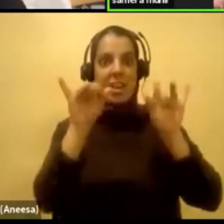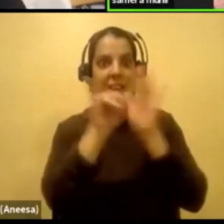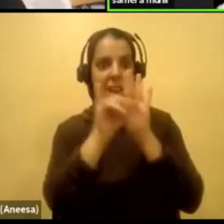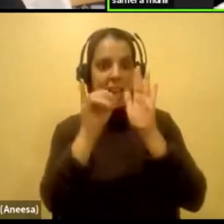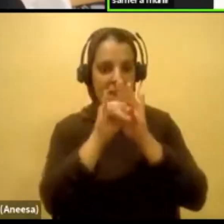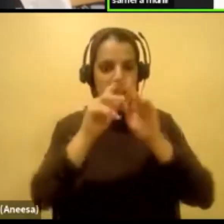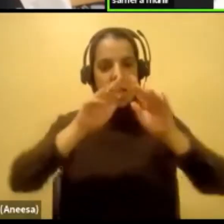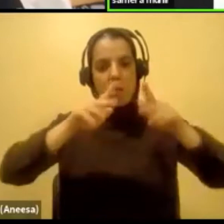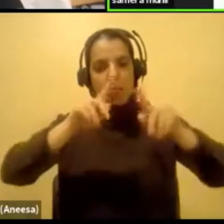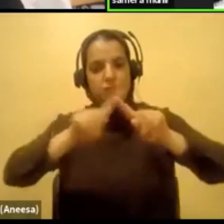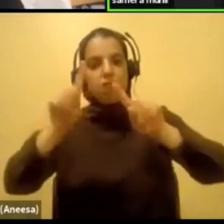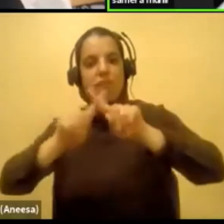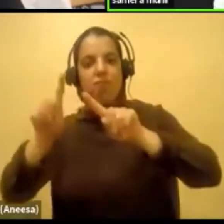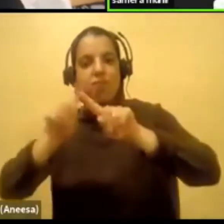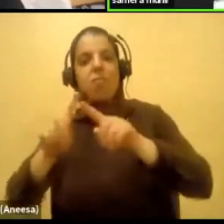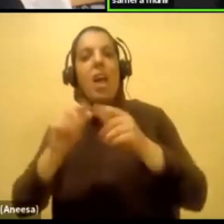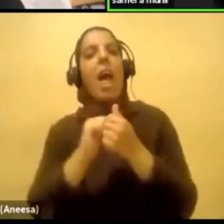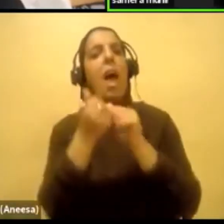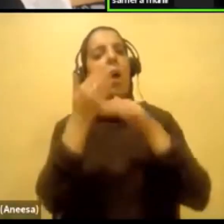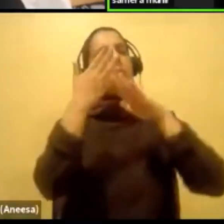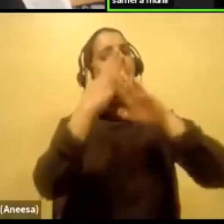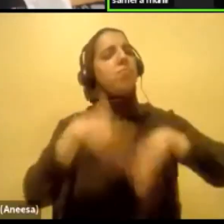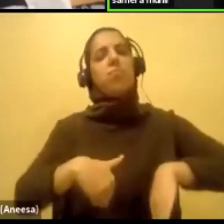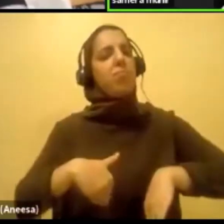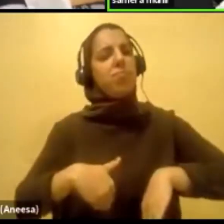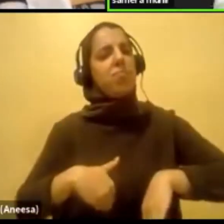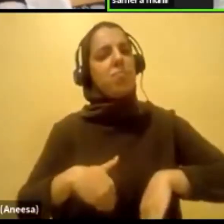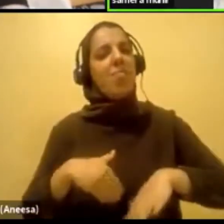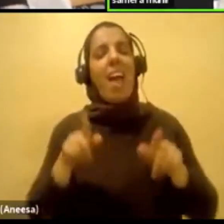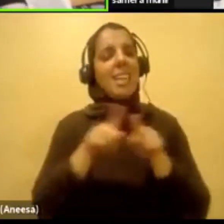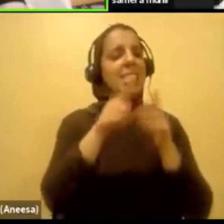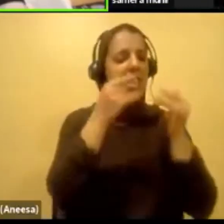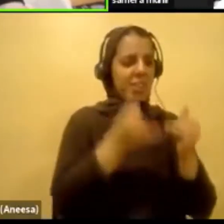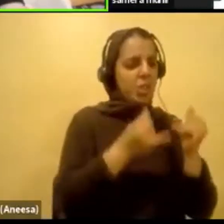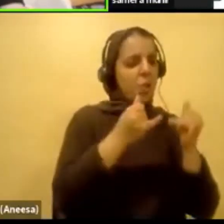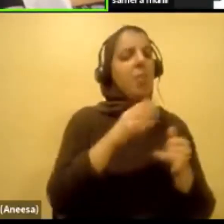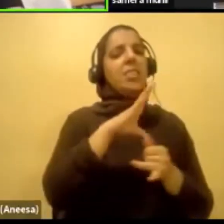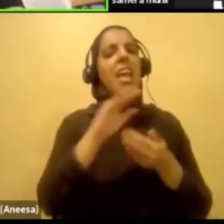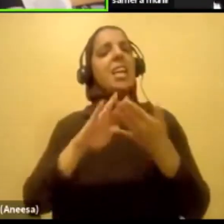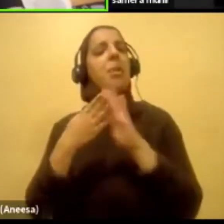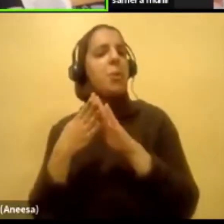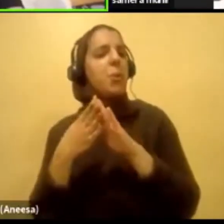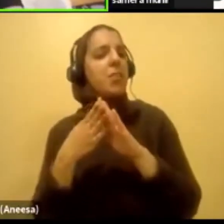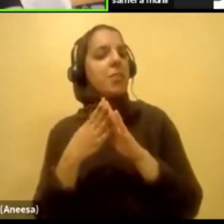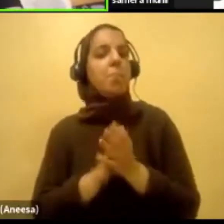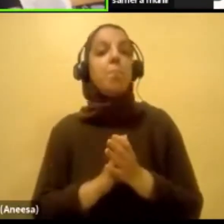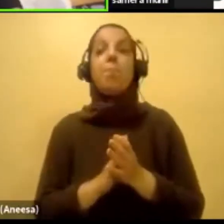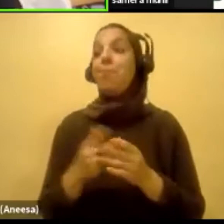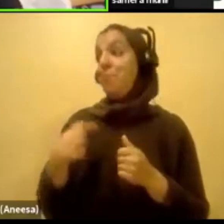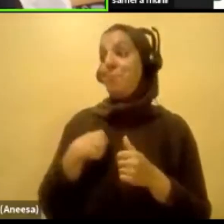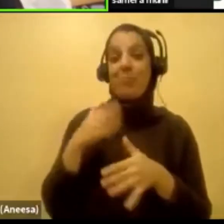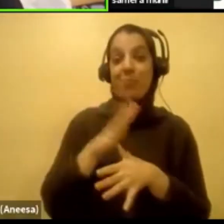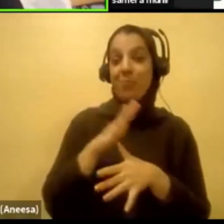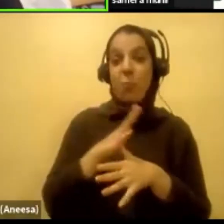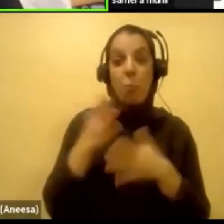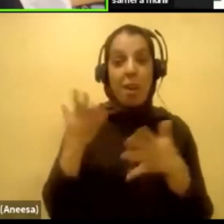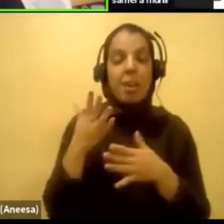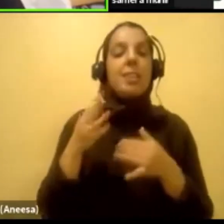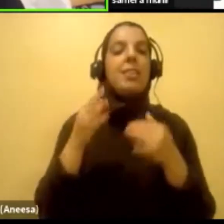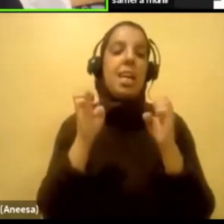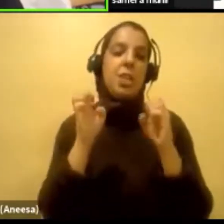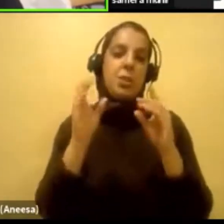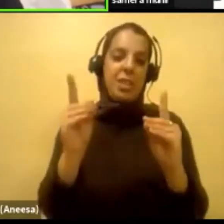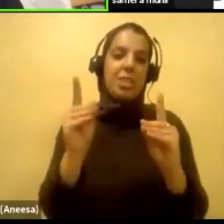community level? Like, well, that was a nice lead in there. So I'd say education, you know, like the internet